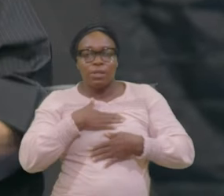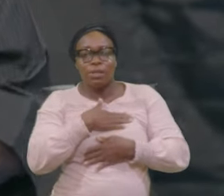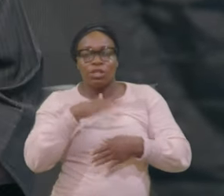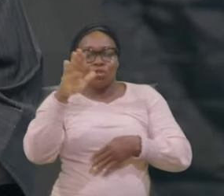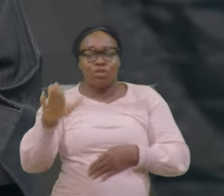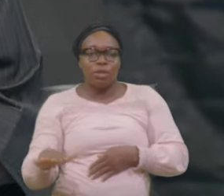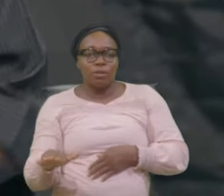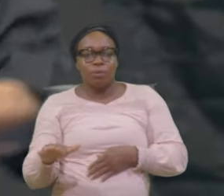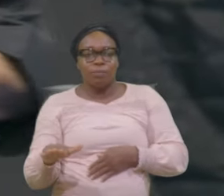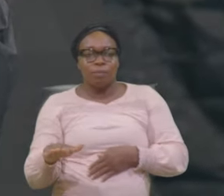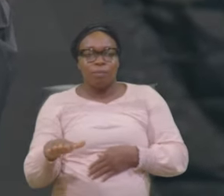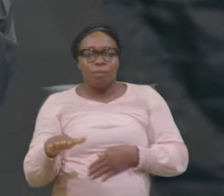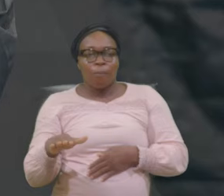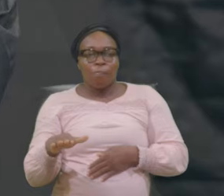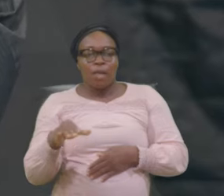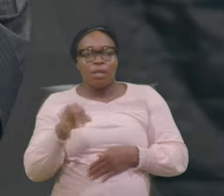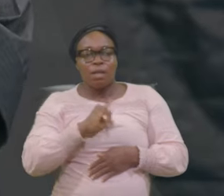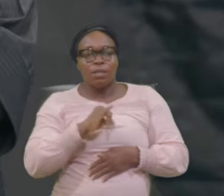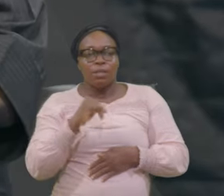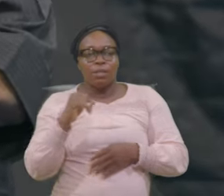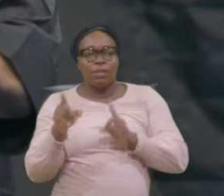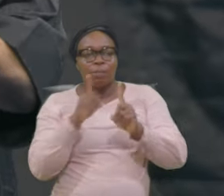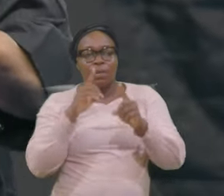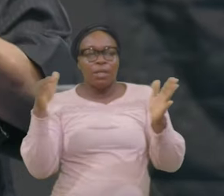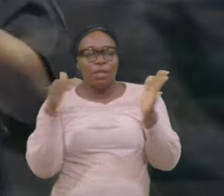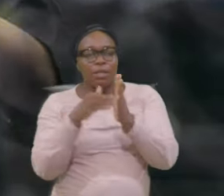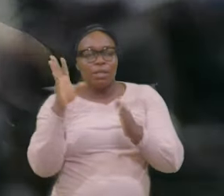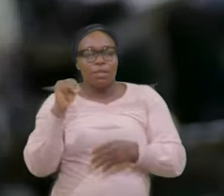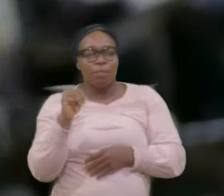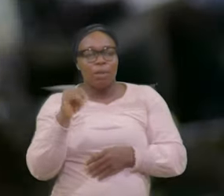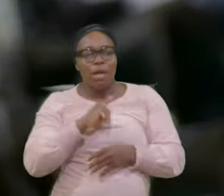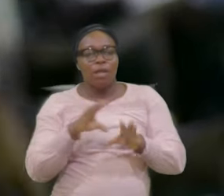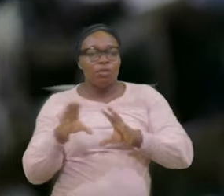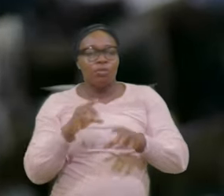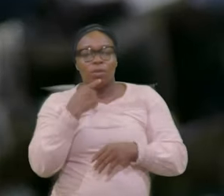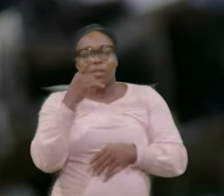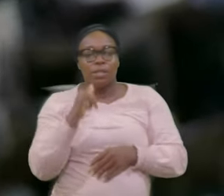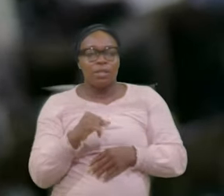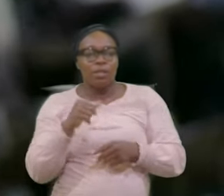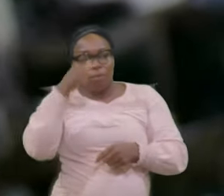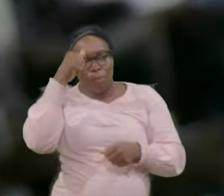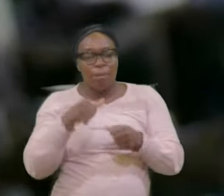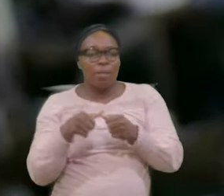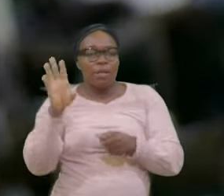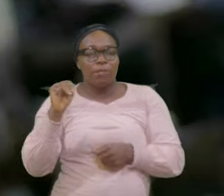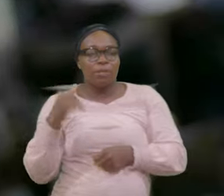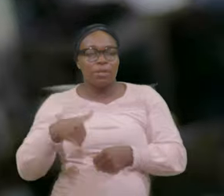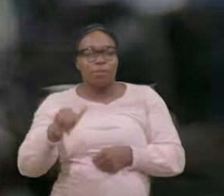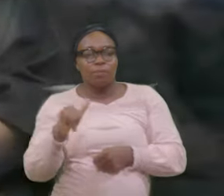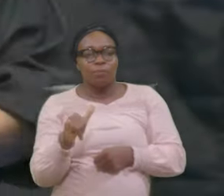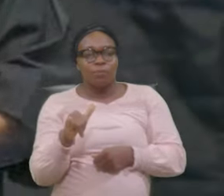Him I do Earnestly Remember Him Still Understand